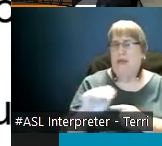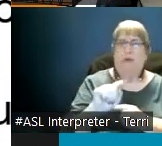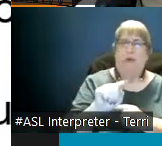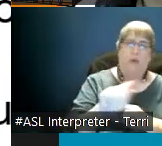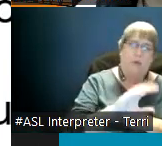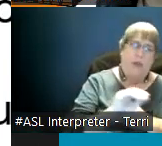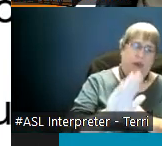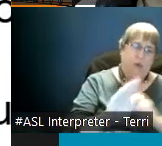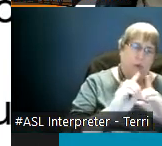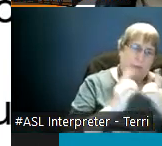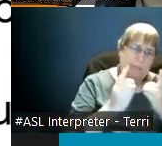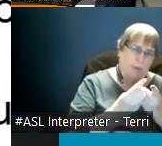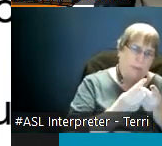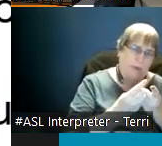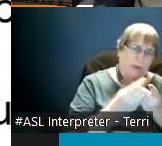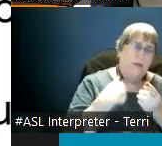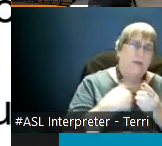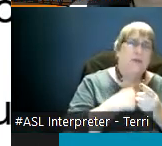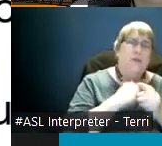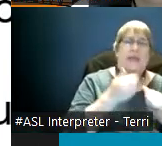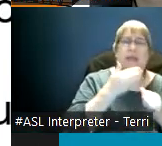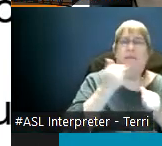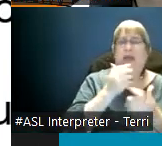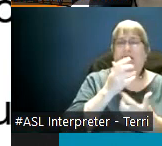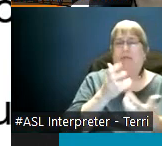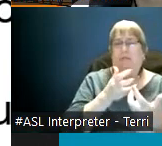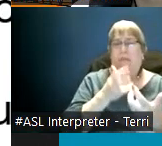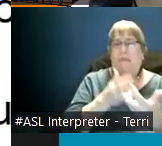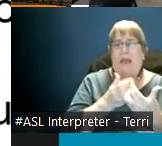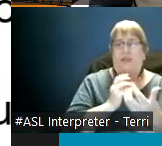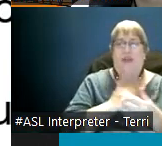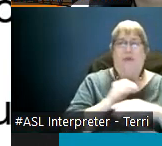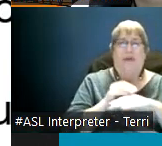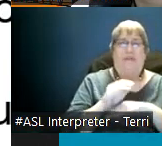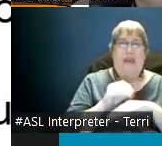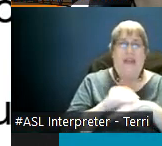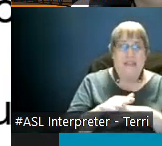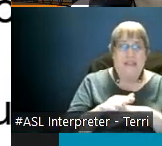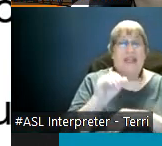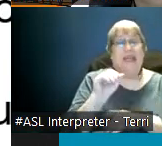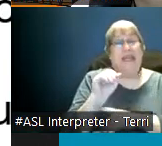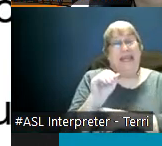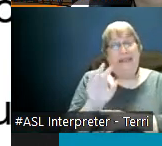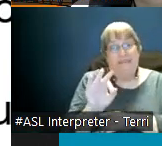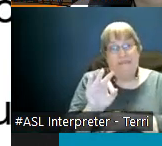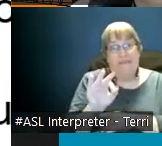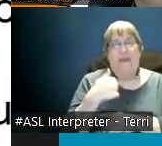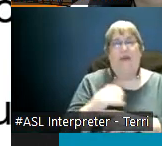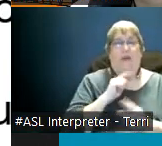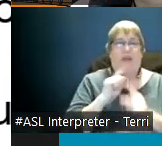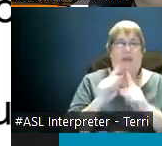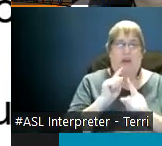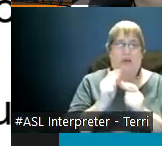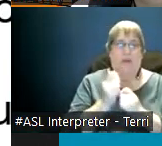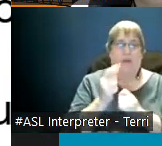and so we can best tailor our advice by talking to you directly um and at least all of the campus